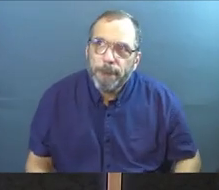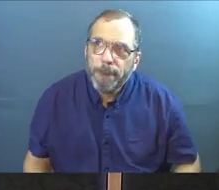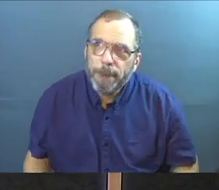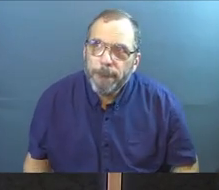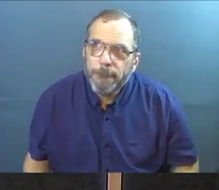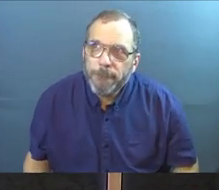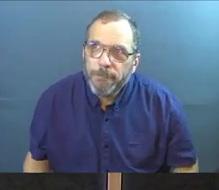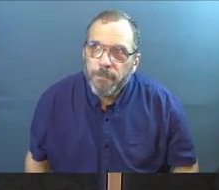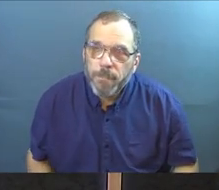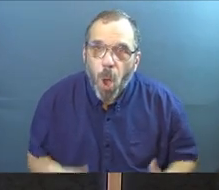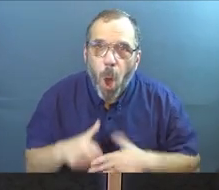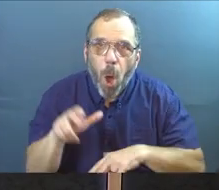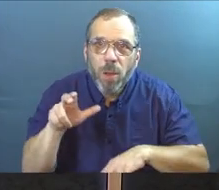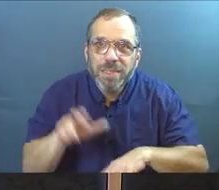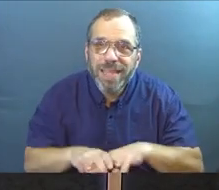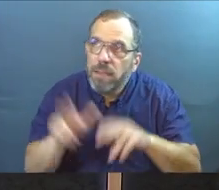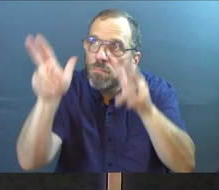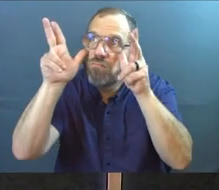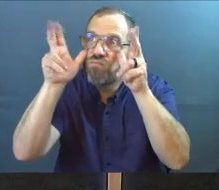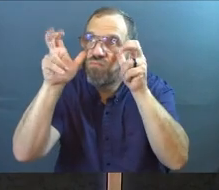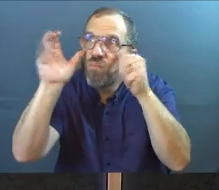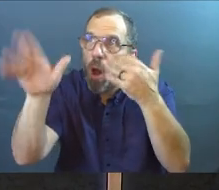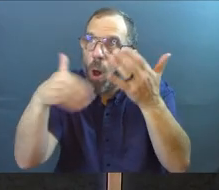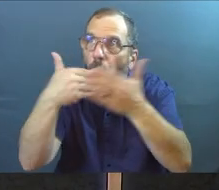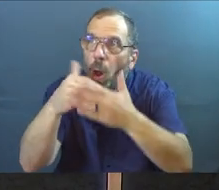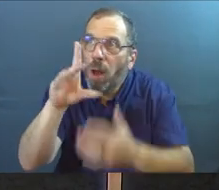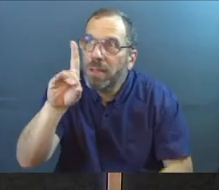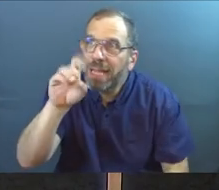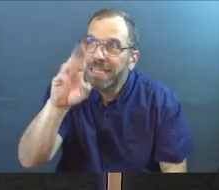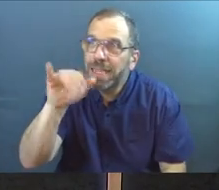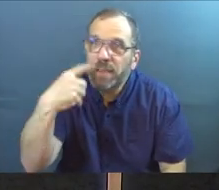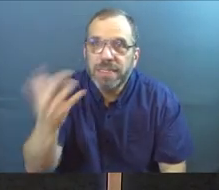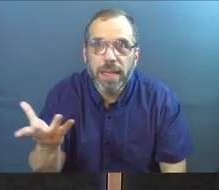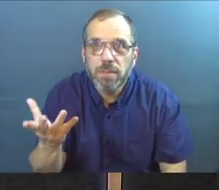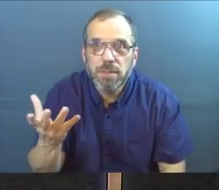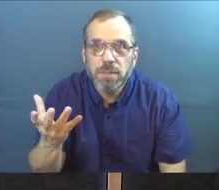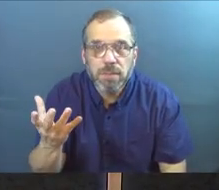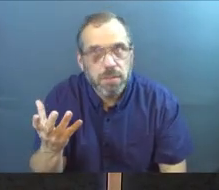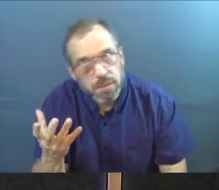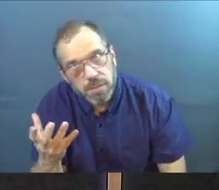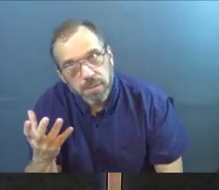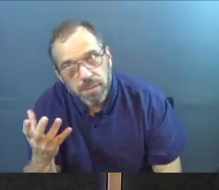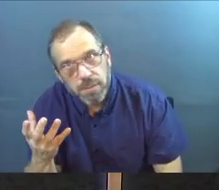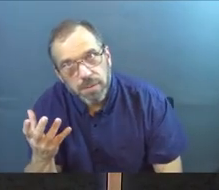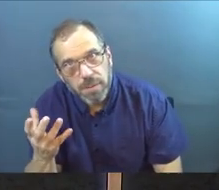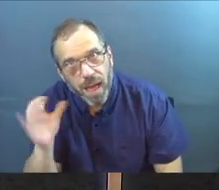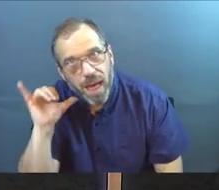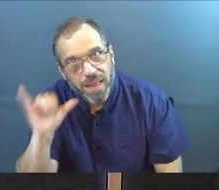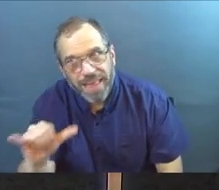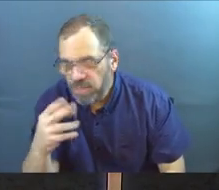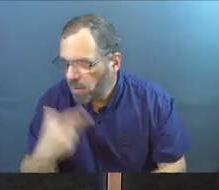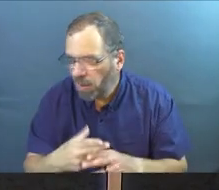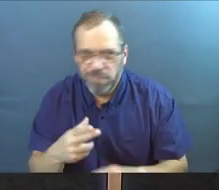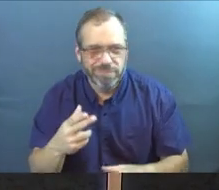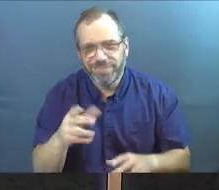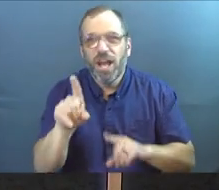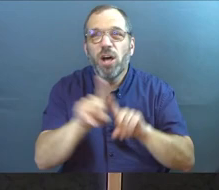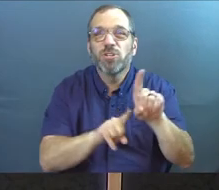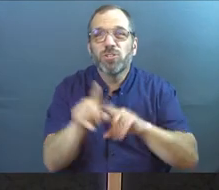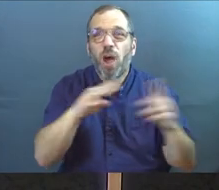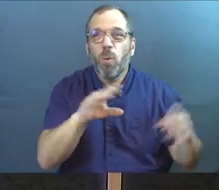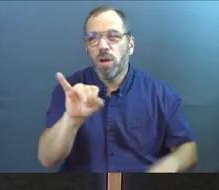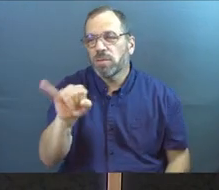after a few minutes, everybody's just sat in front of her listening to every word that she's saying. That's Jedi stuff right there,